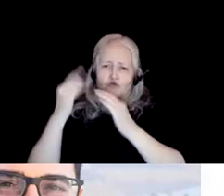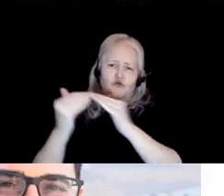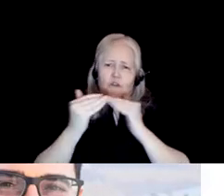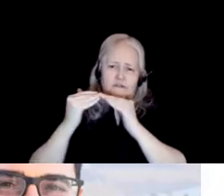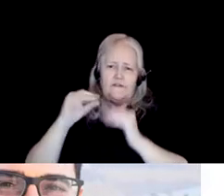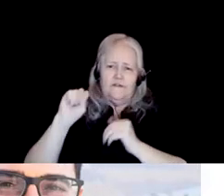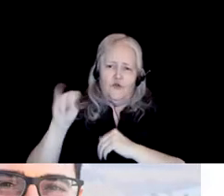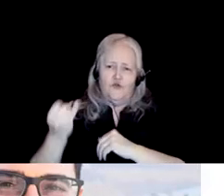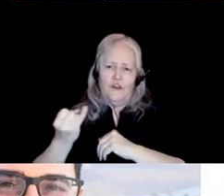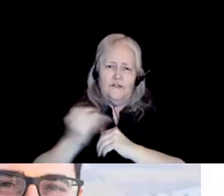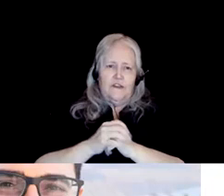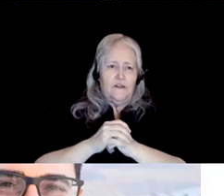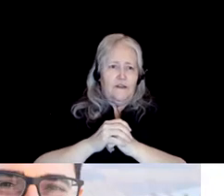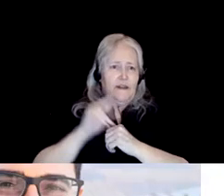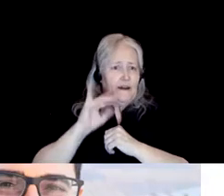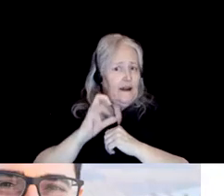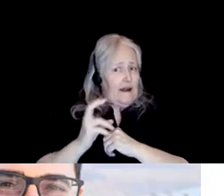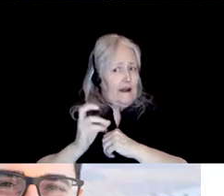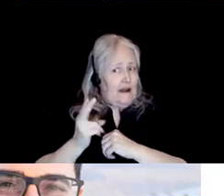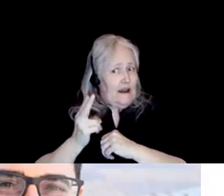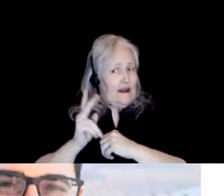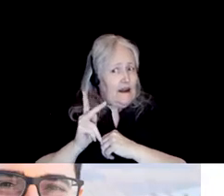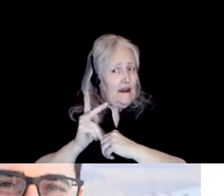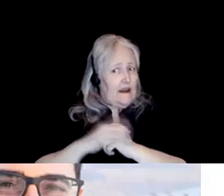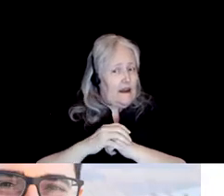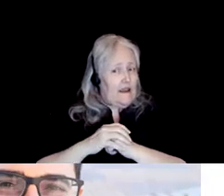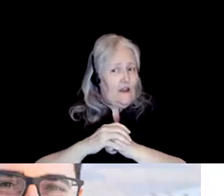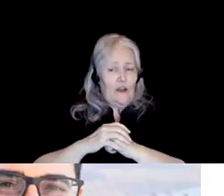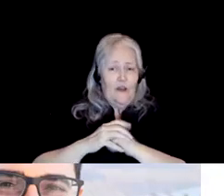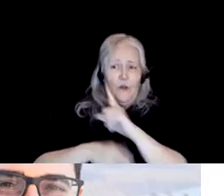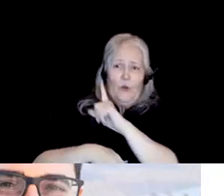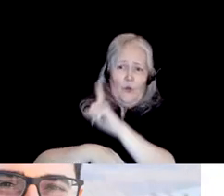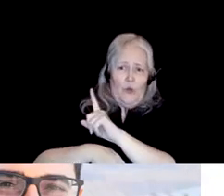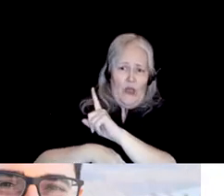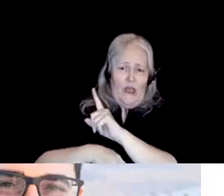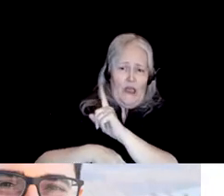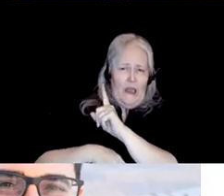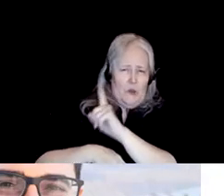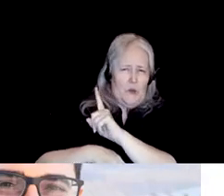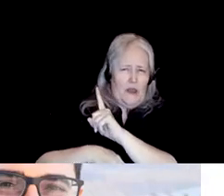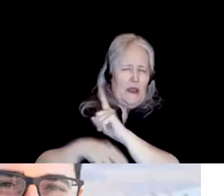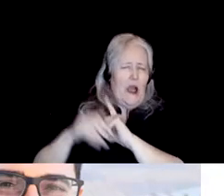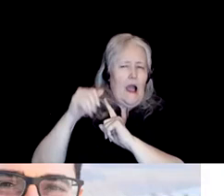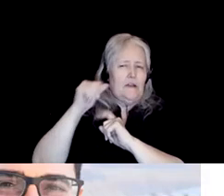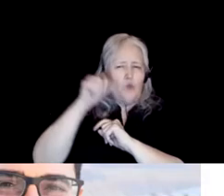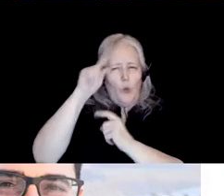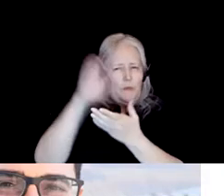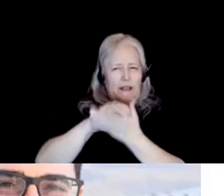Dr. Henriksen. And I will, uh, let's pause for a minute, but I believe he is not here, actually.